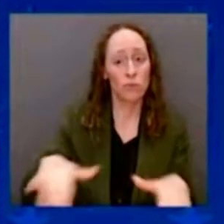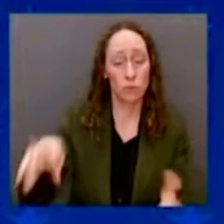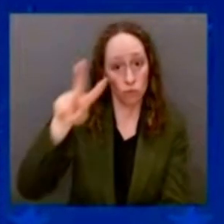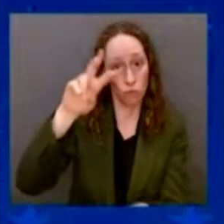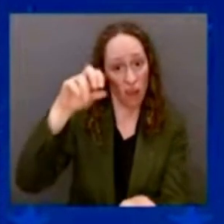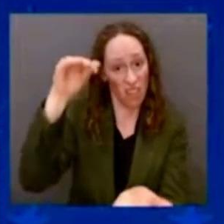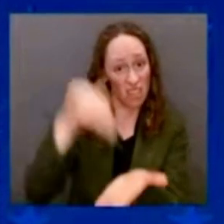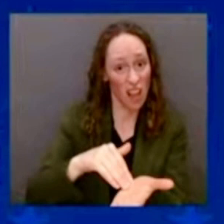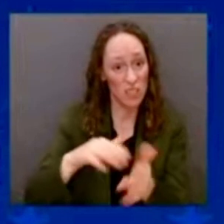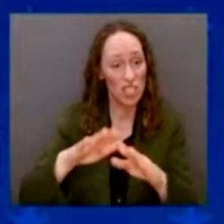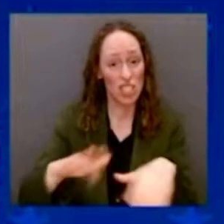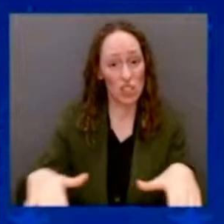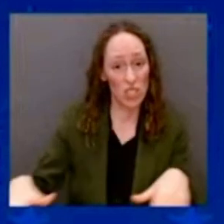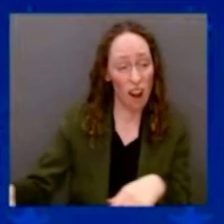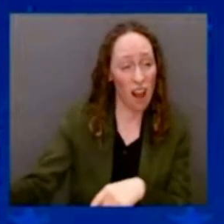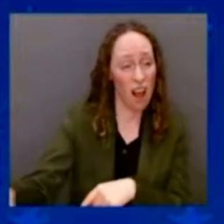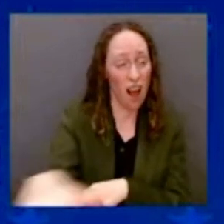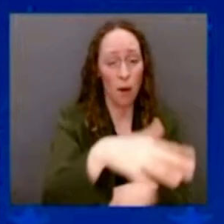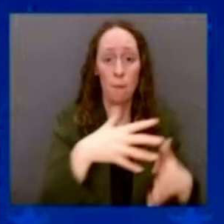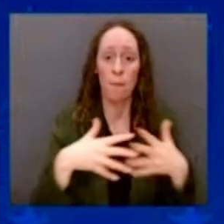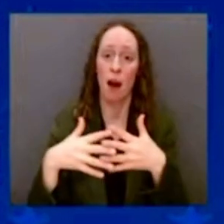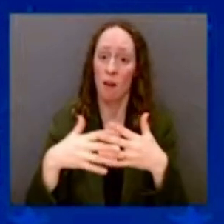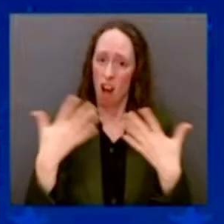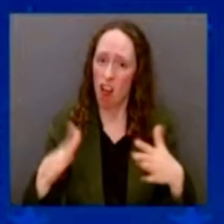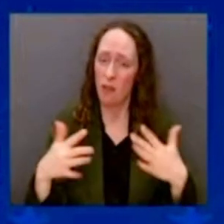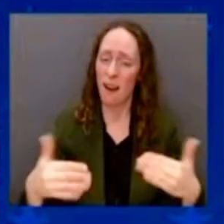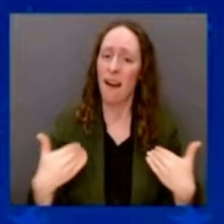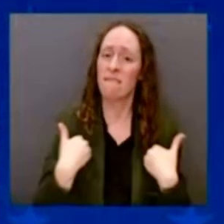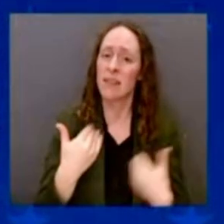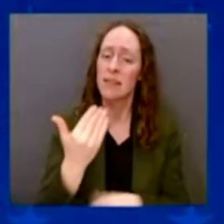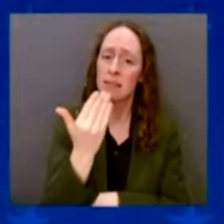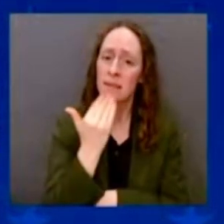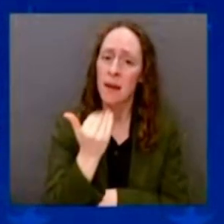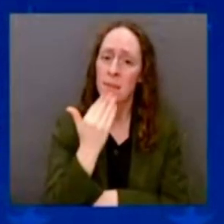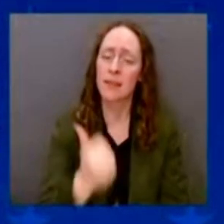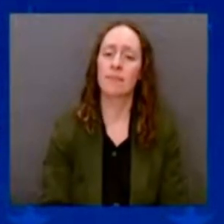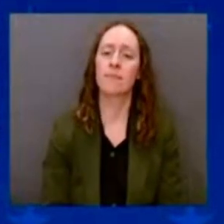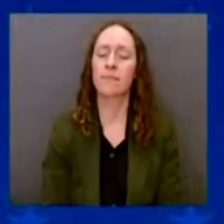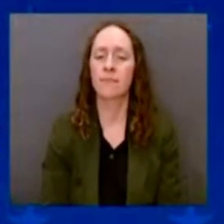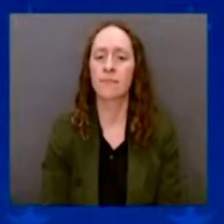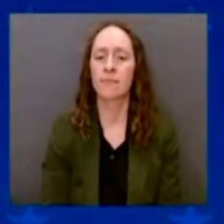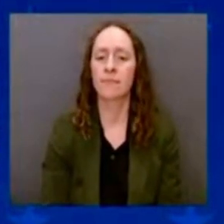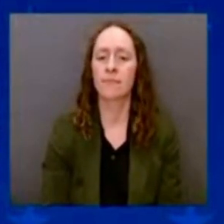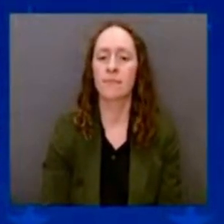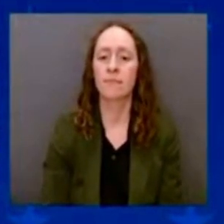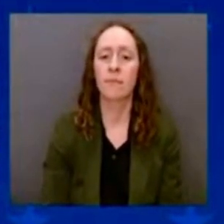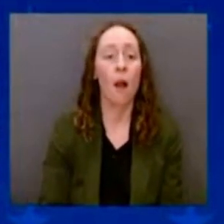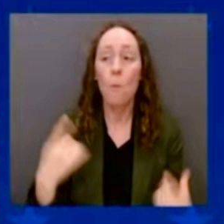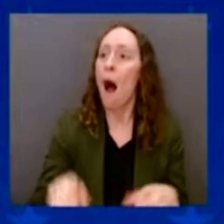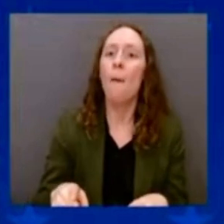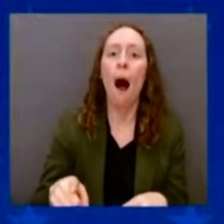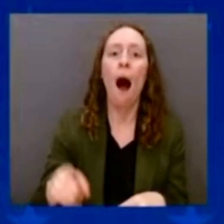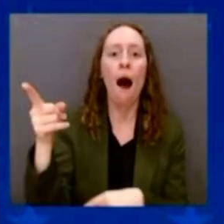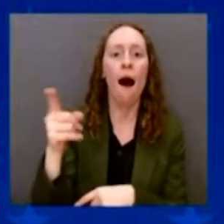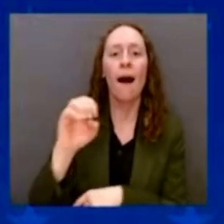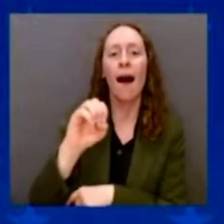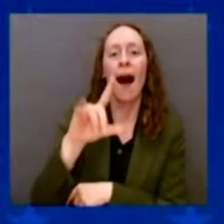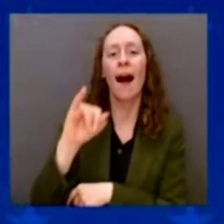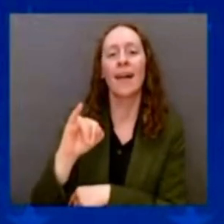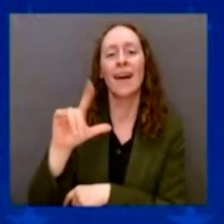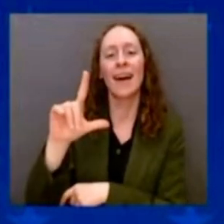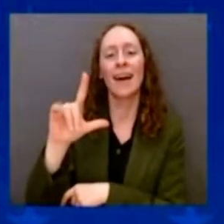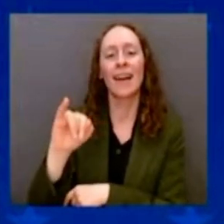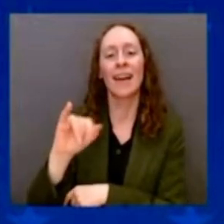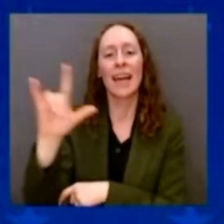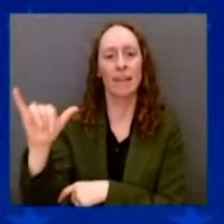here's what happened. Eli Lilly, one of the world's biggest drug companies, just announced it's capping the cost